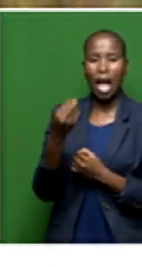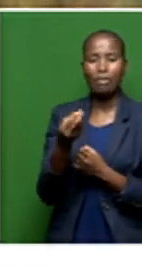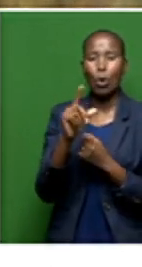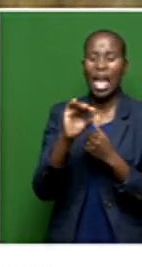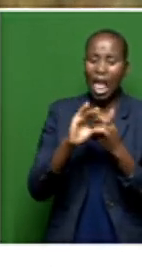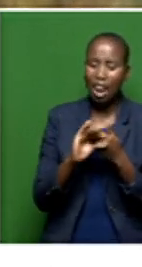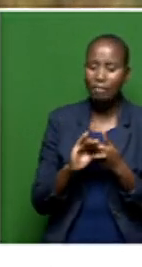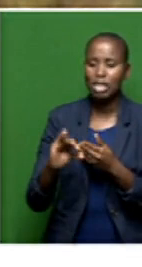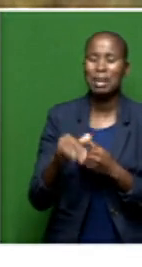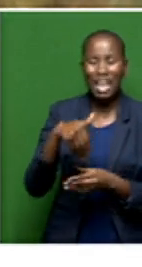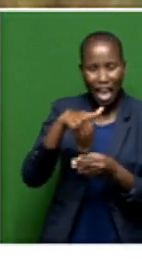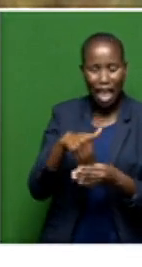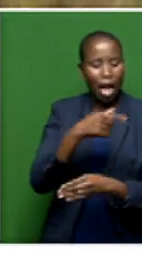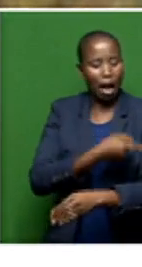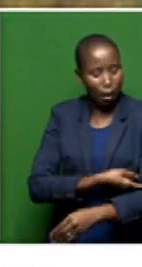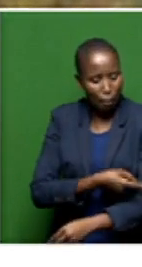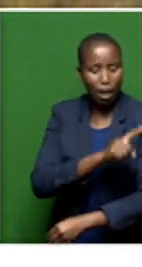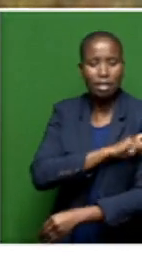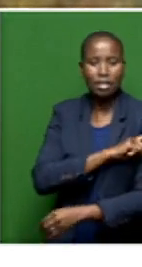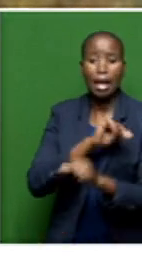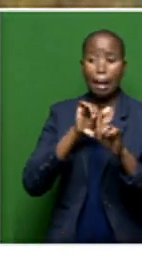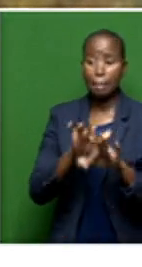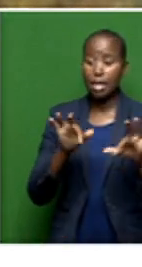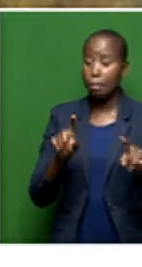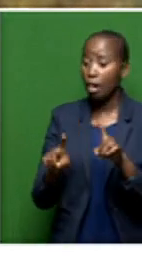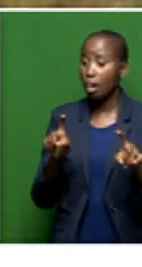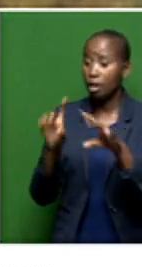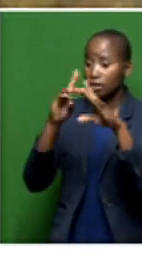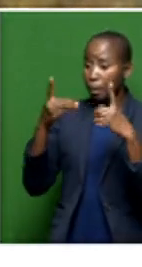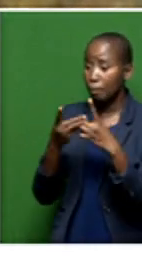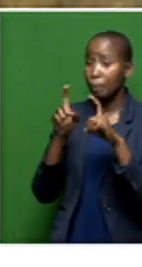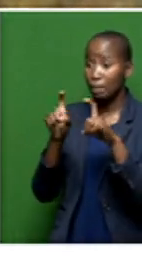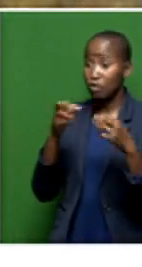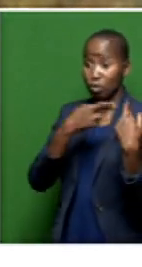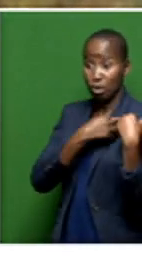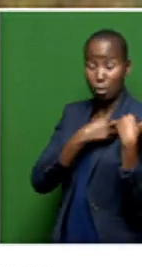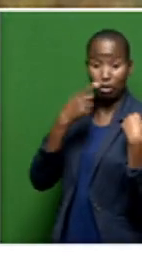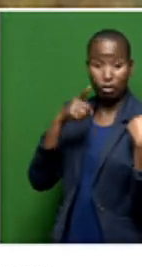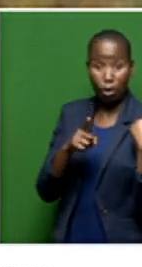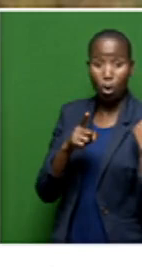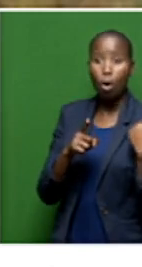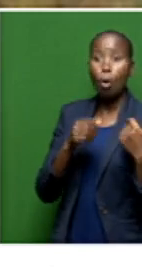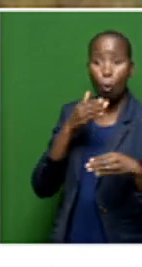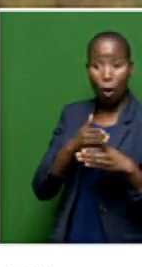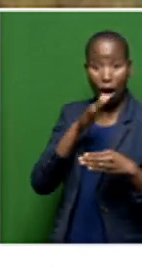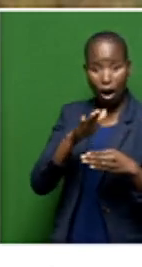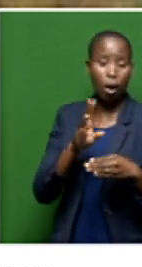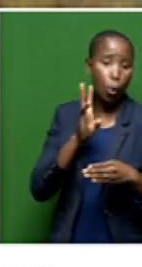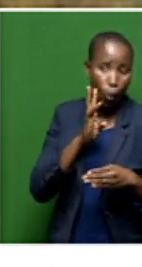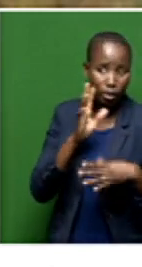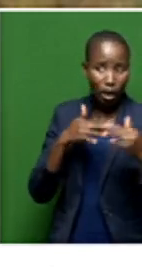in capacities, upskilling those who are supposed to be, you know, those departments that are responsible for manning that infrastructure,